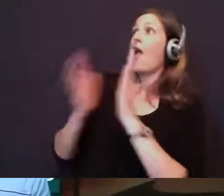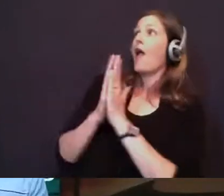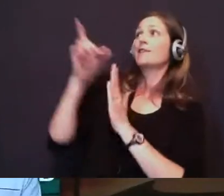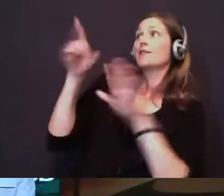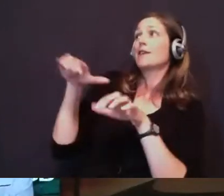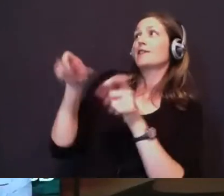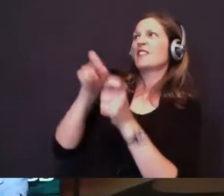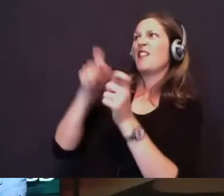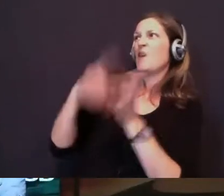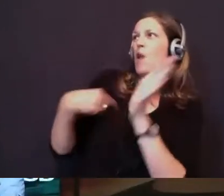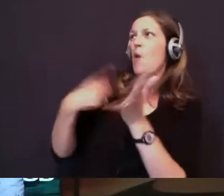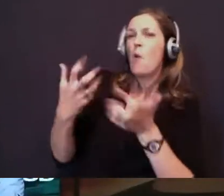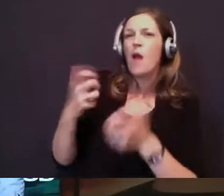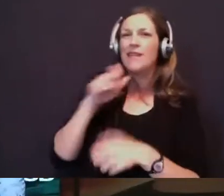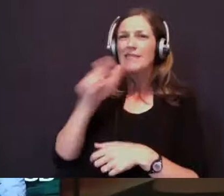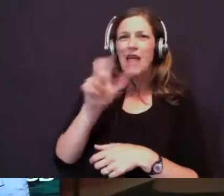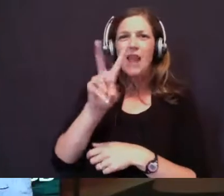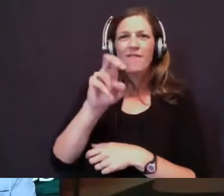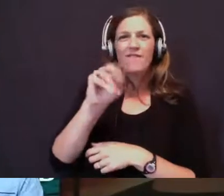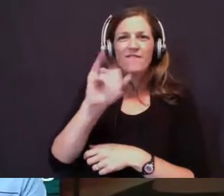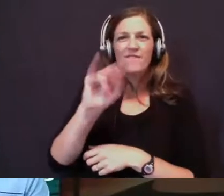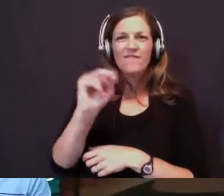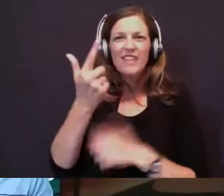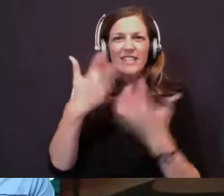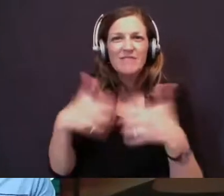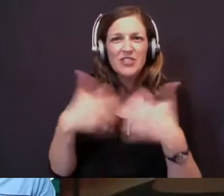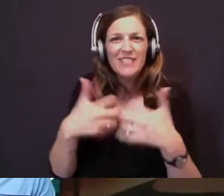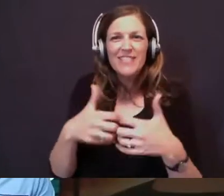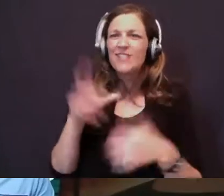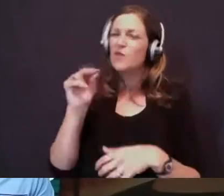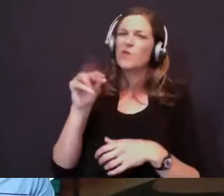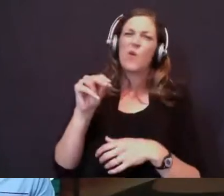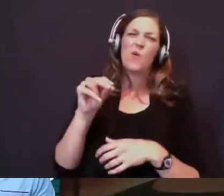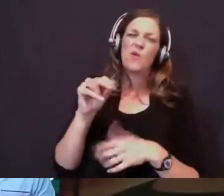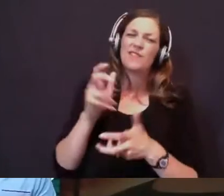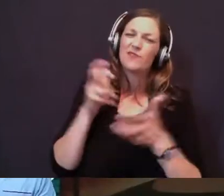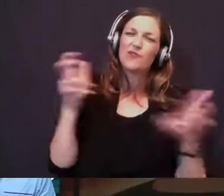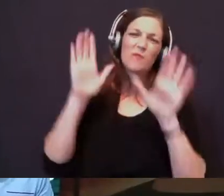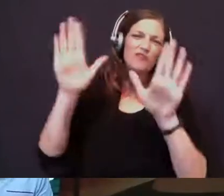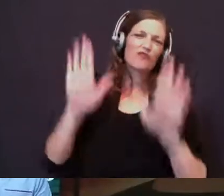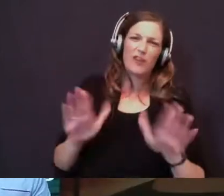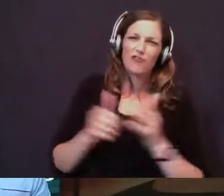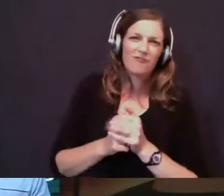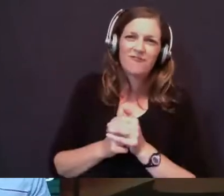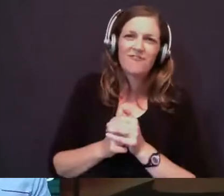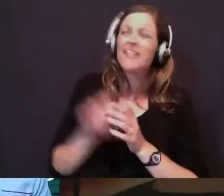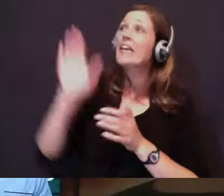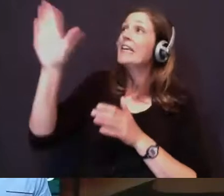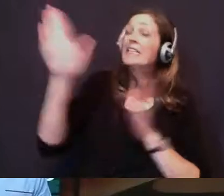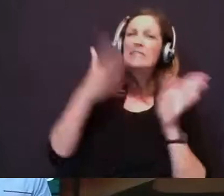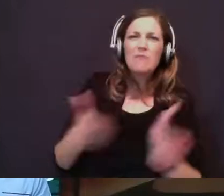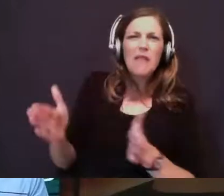want. He's not a vending machine. He's so much greater than all of that. And his plan is